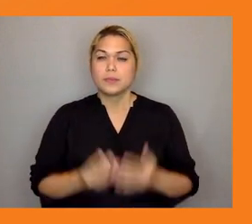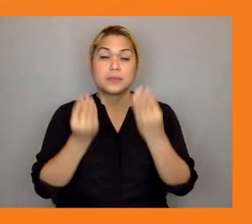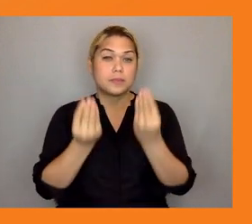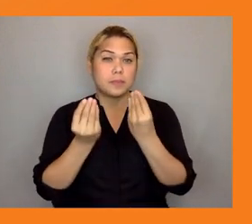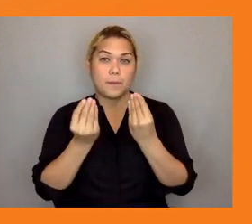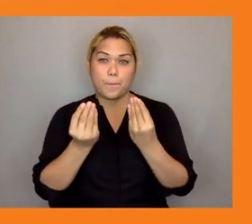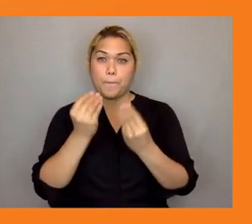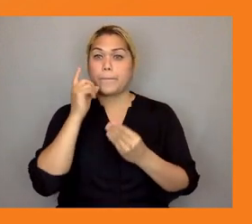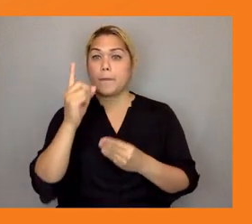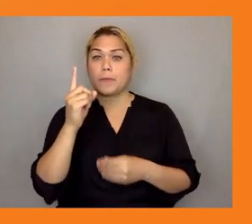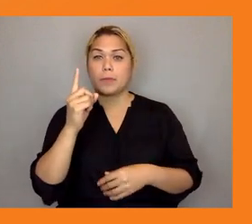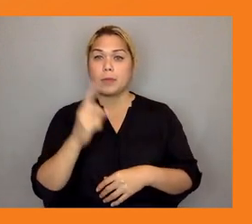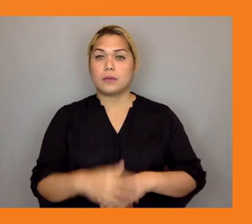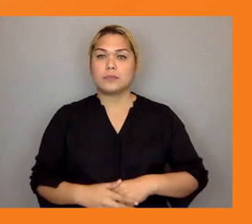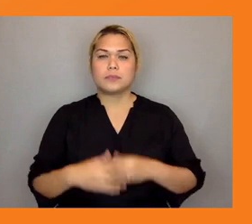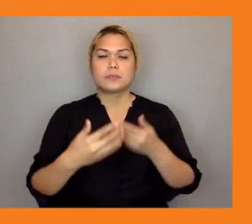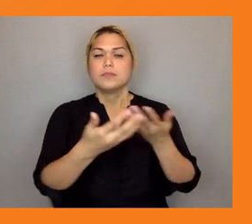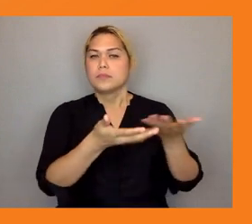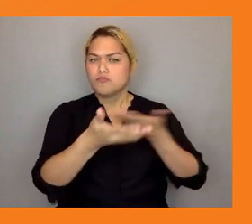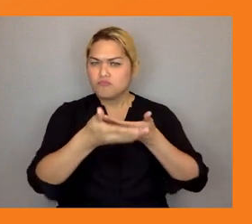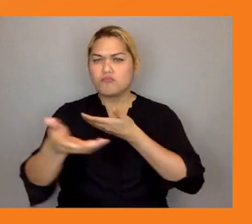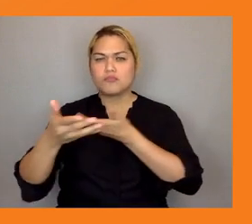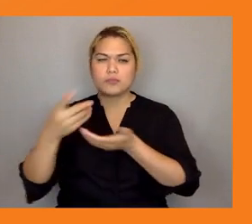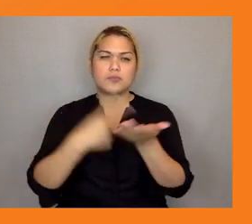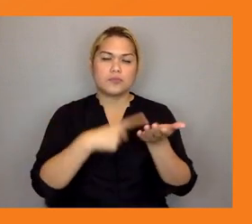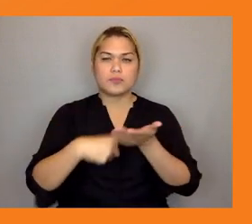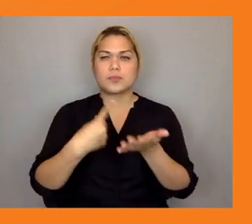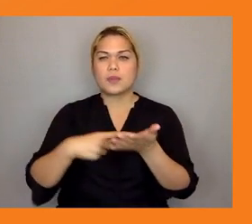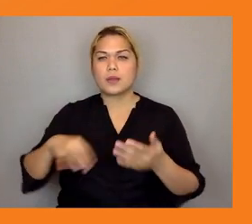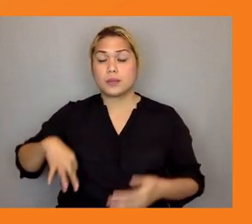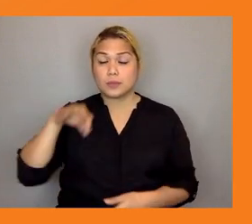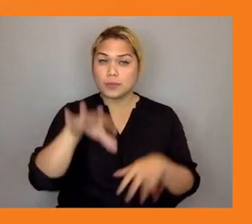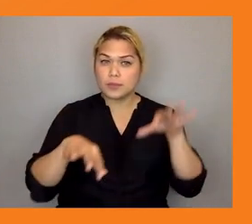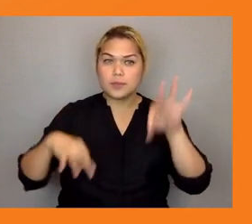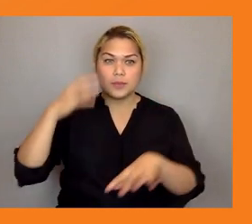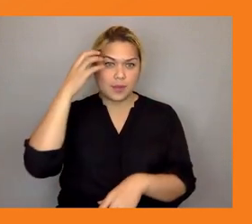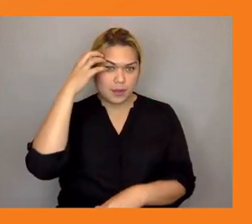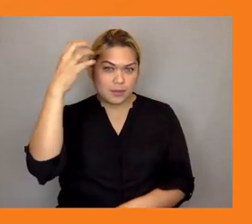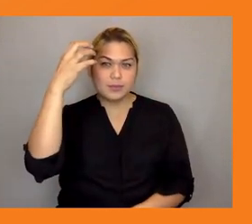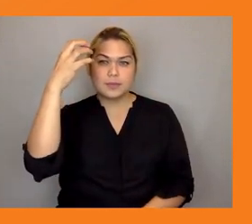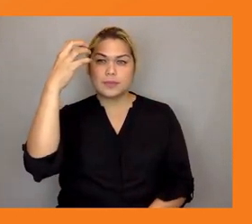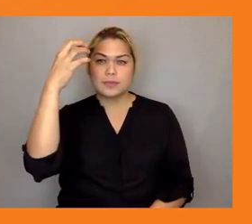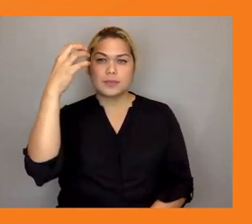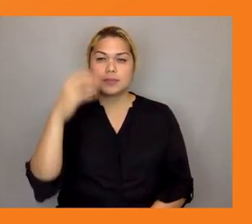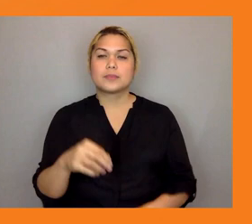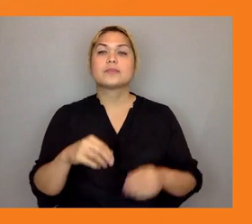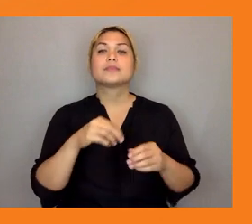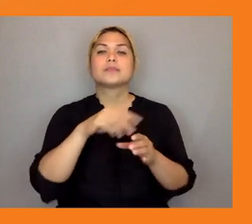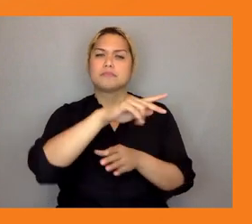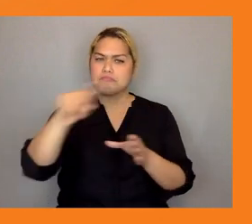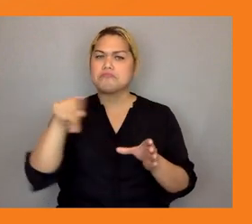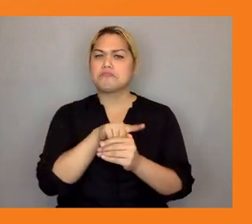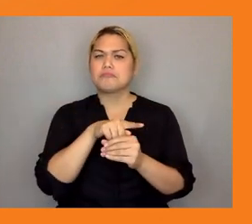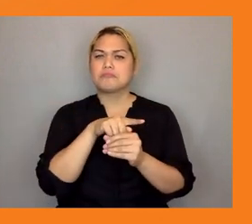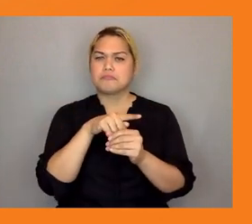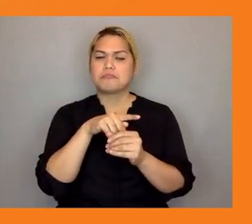and governments and ilo takes an active role in supporting these social dialogues across countries in the asia pacific region many young